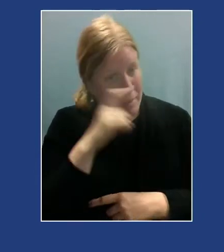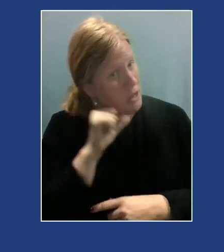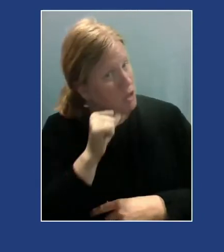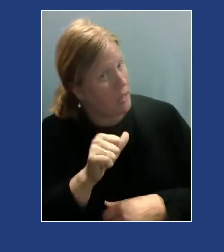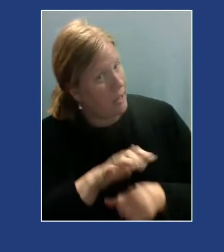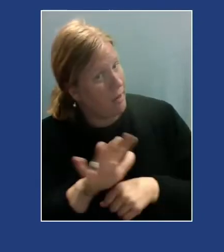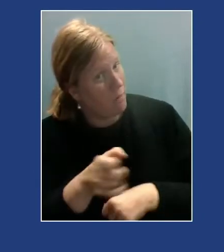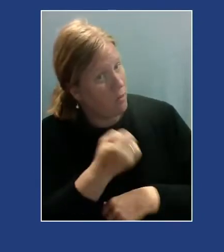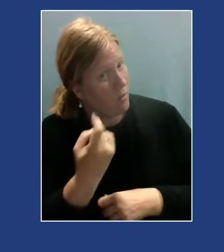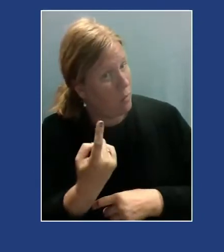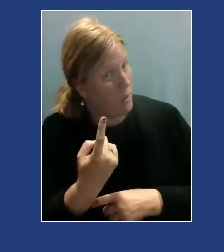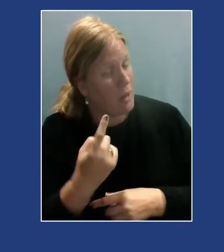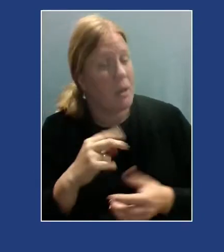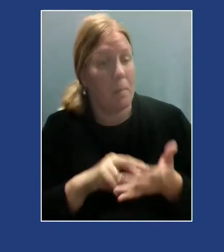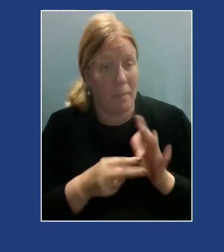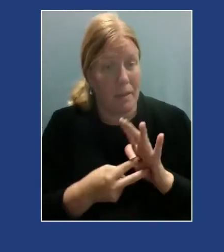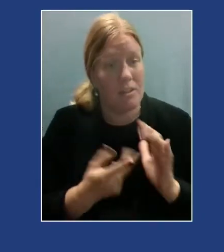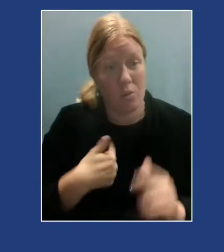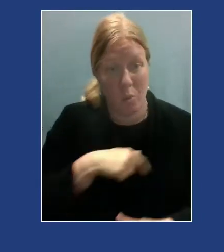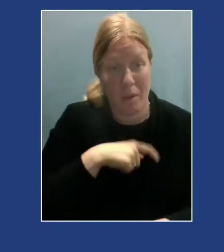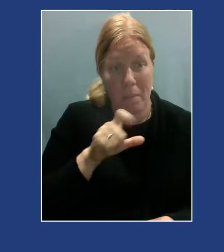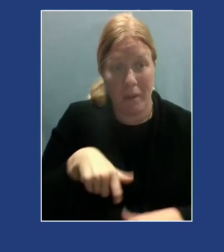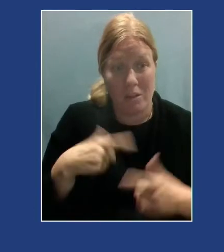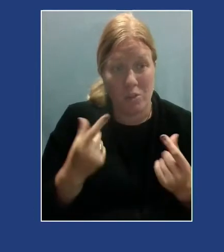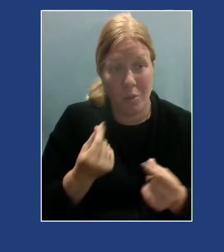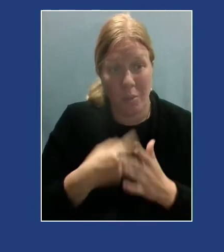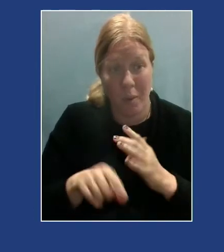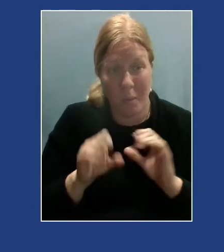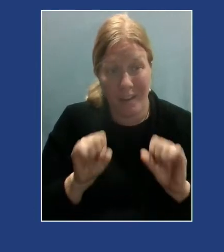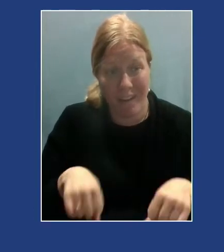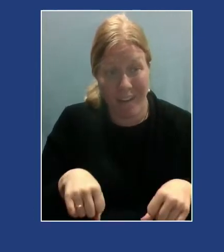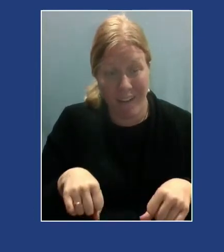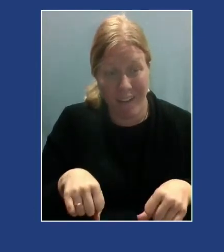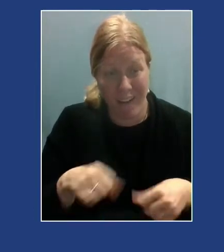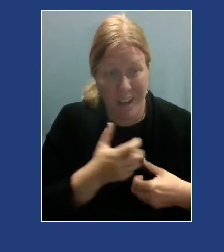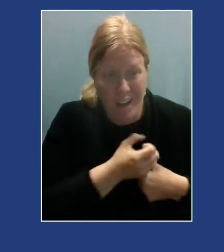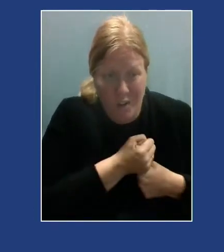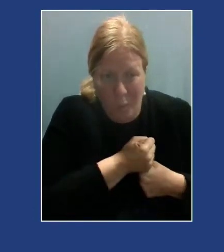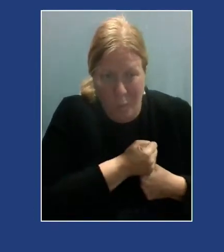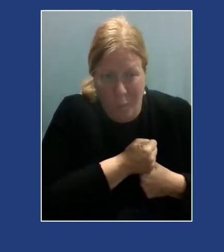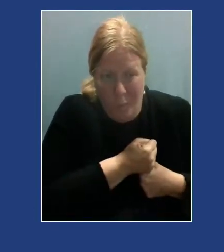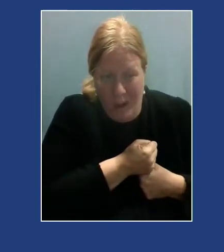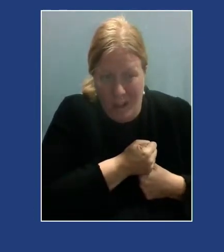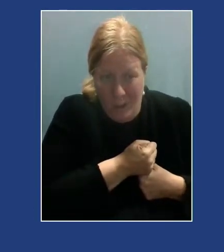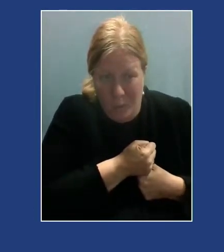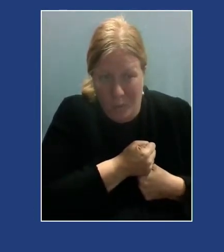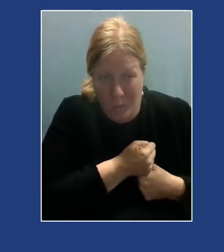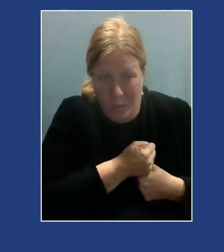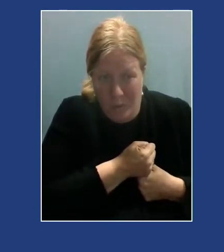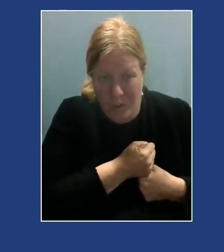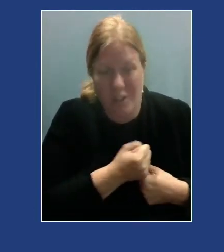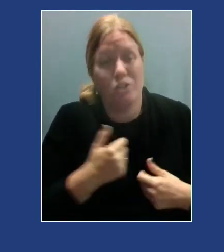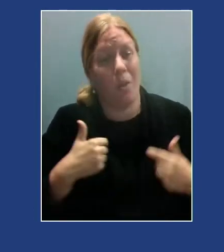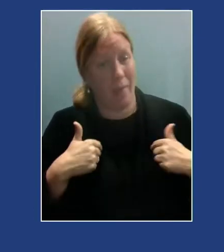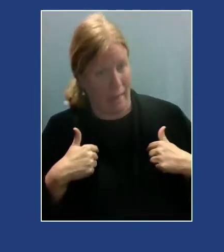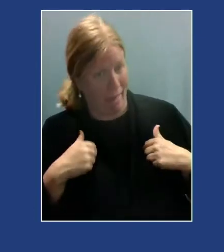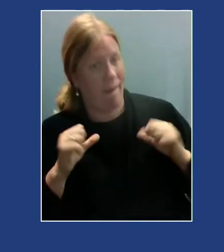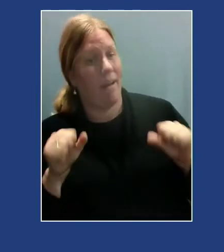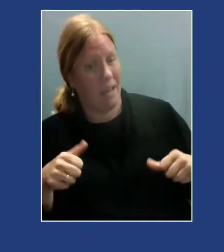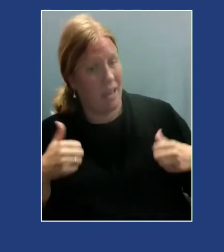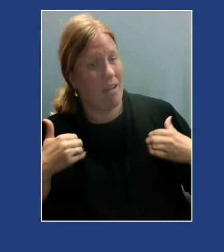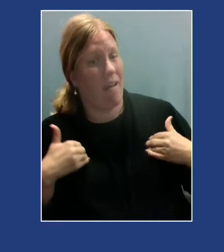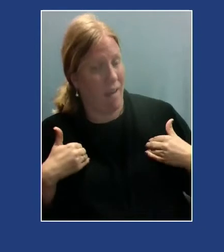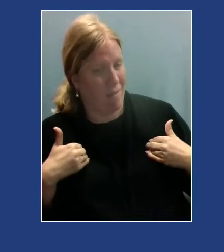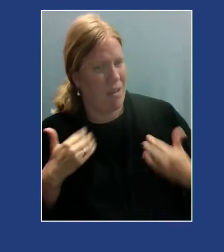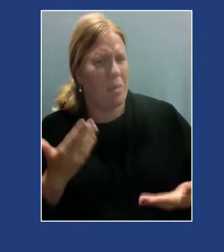for everybody, we've got to do what we can to hoard and to hold on to so that I can have, and that might